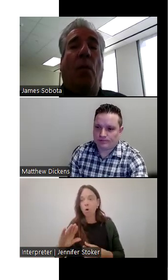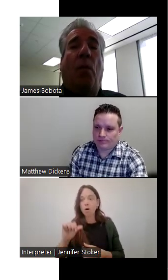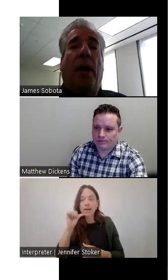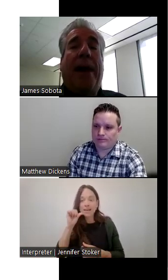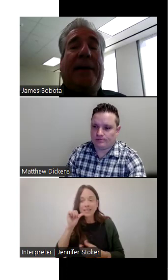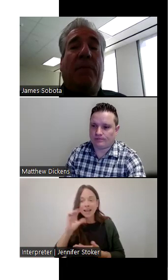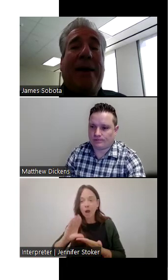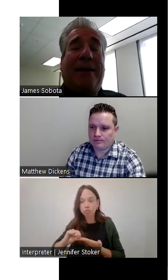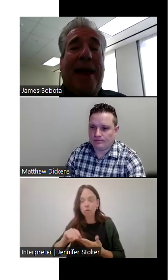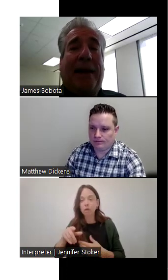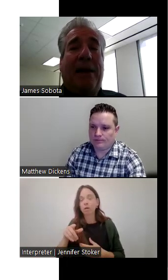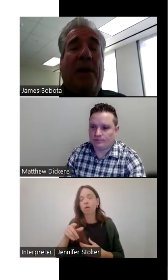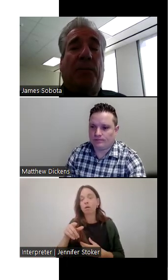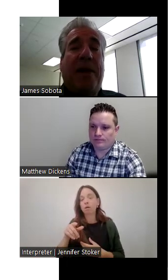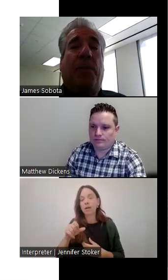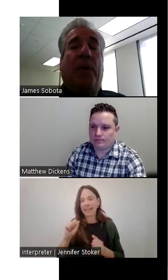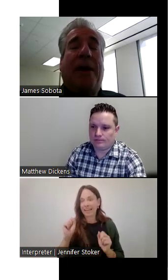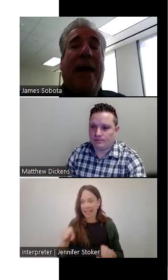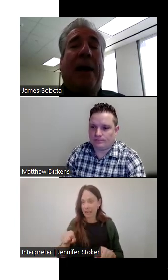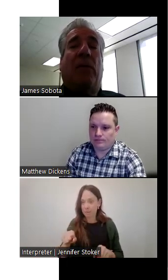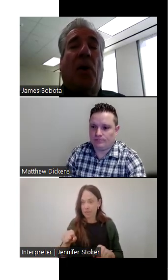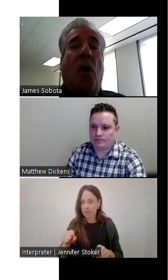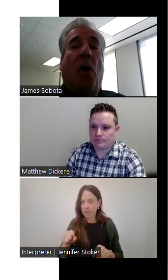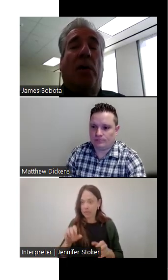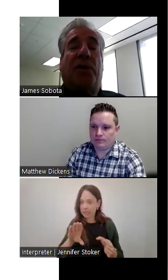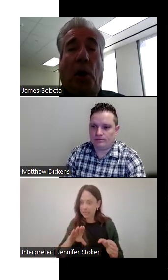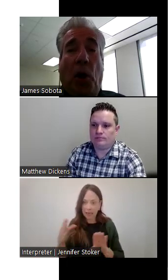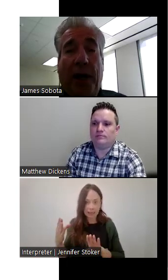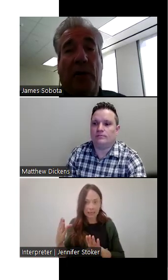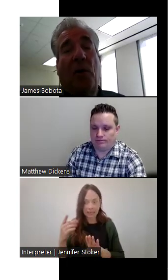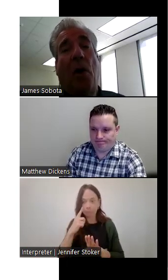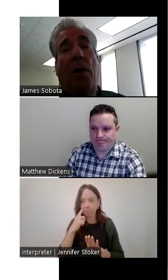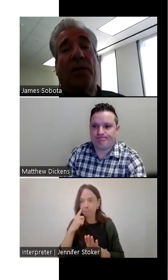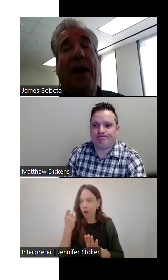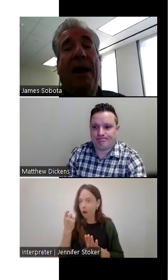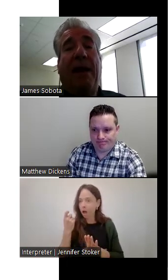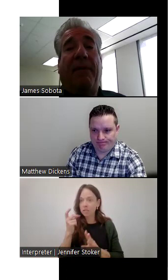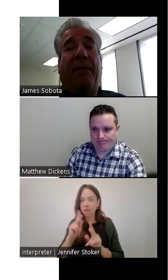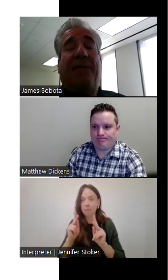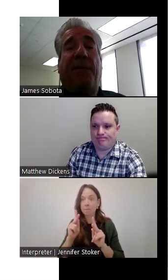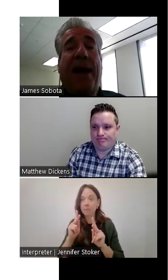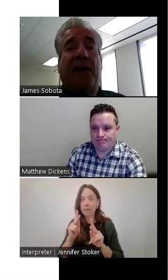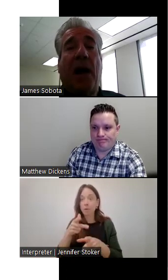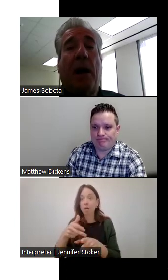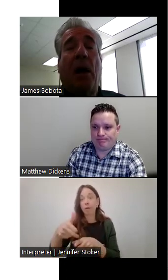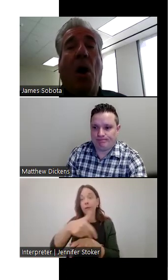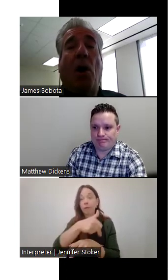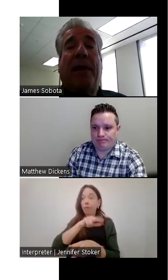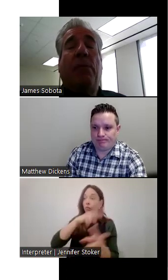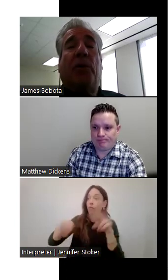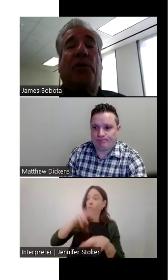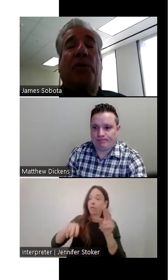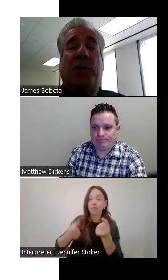uh, it can be deadly because people get out of their cars to look at their cars. If they have a flat tire